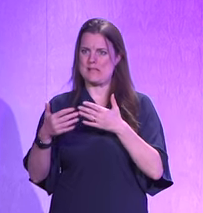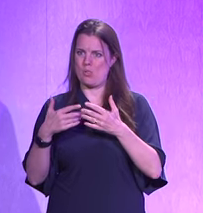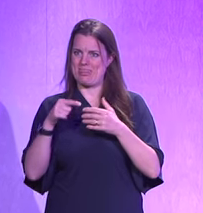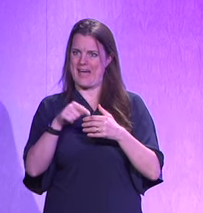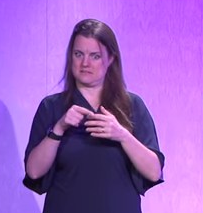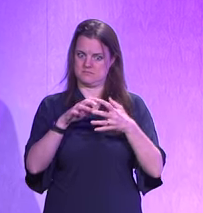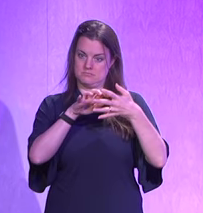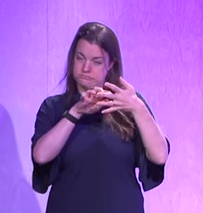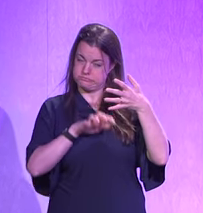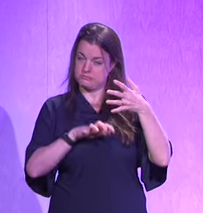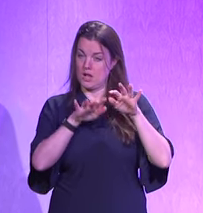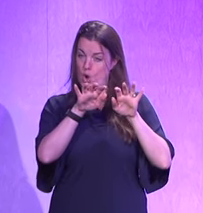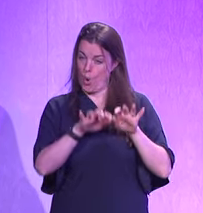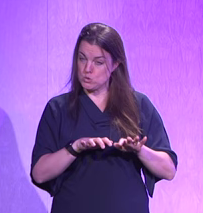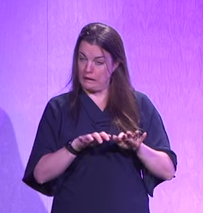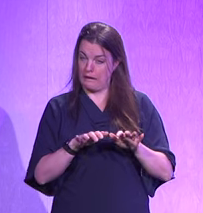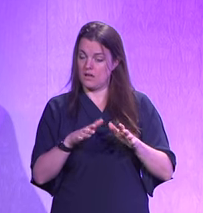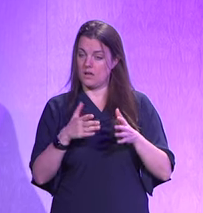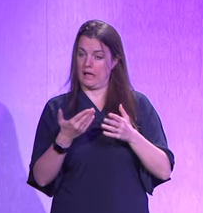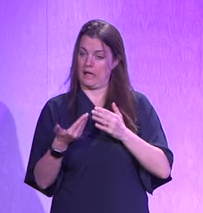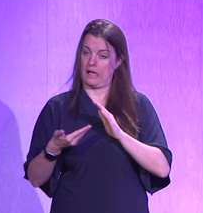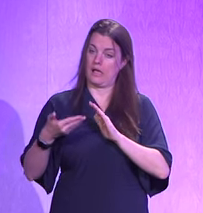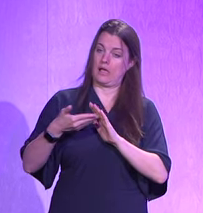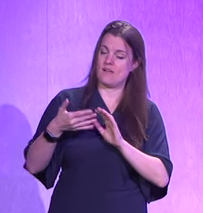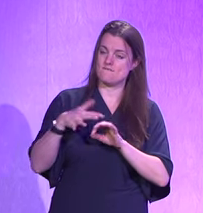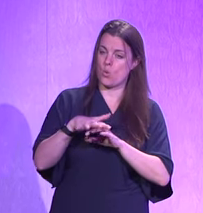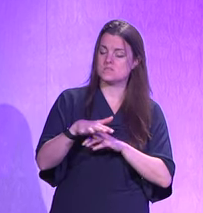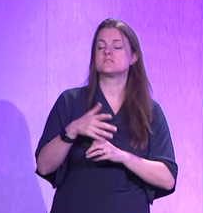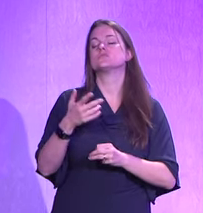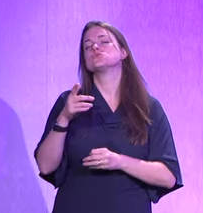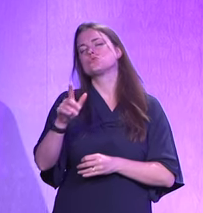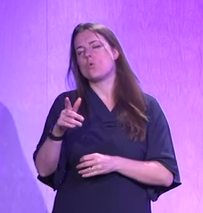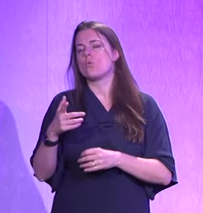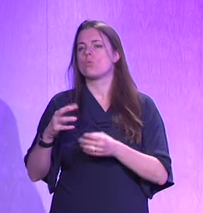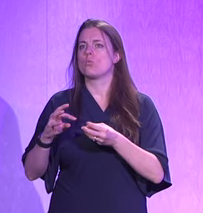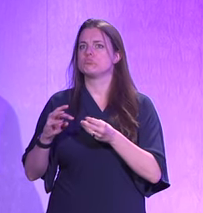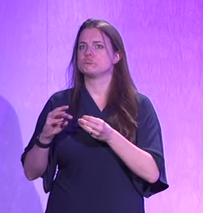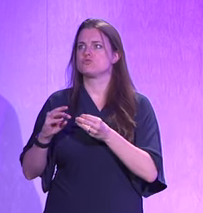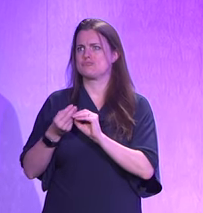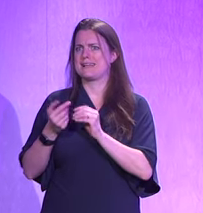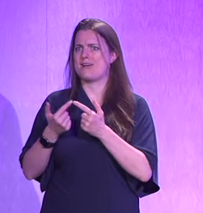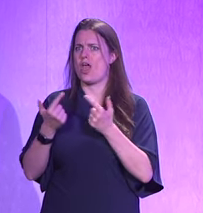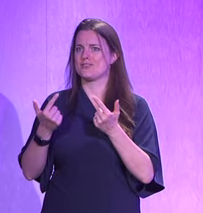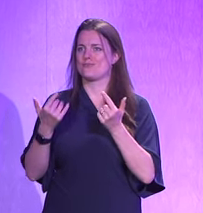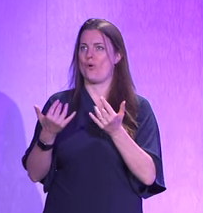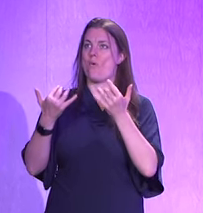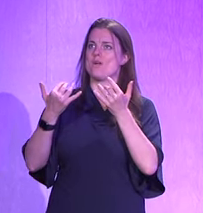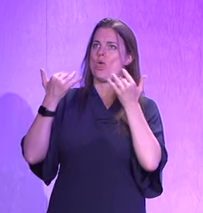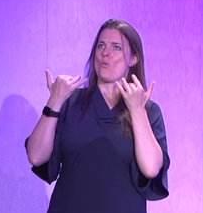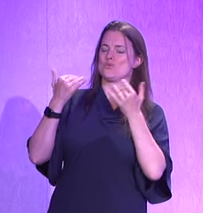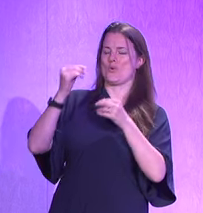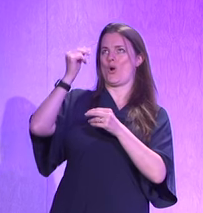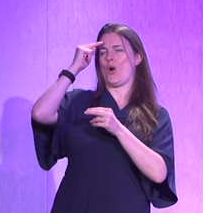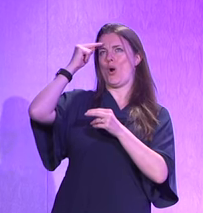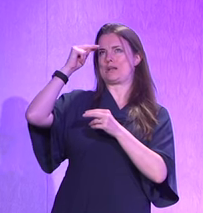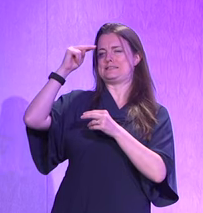care of that thick layer of code that I was talking about. And so it's a lot to know. It creates a lot of, you know, overload